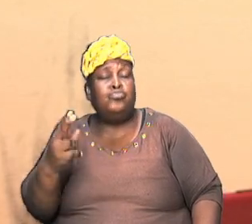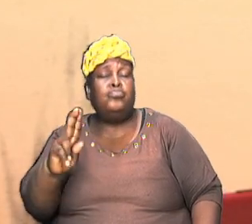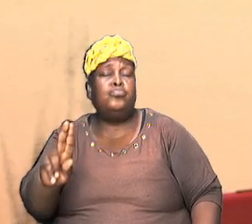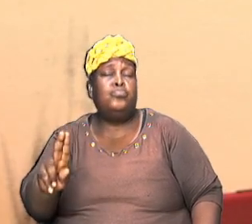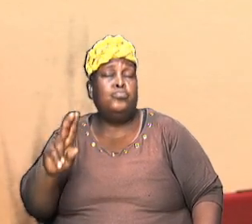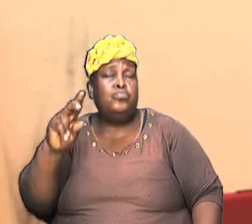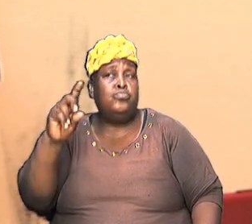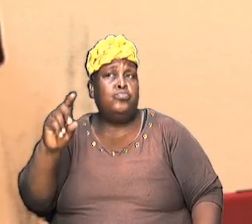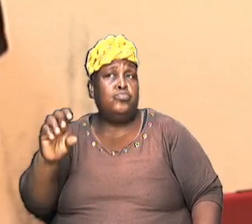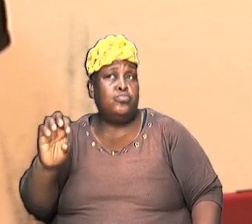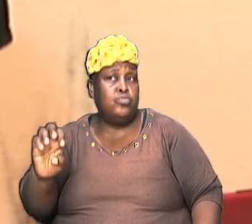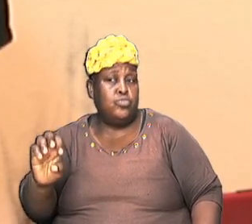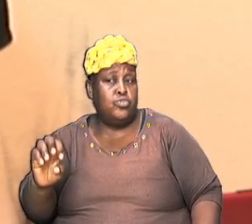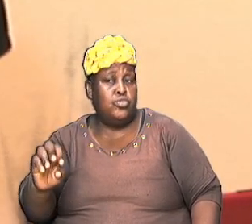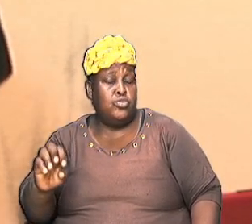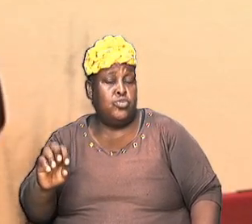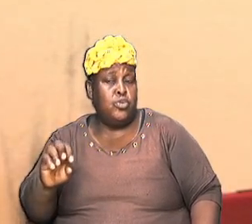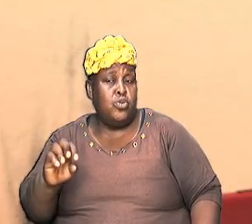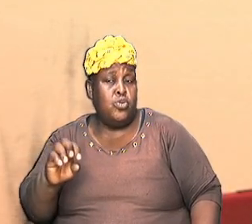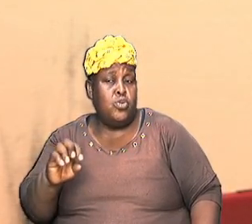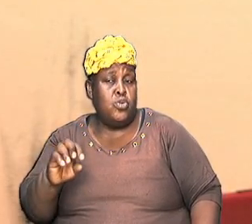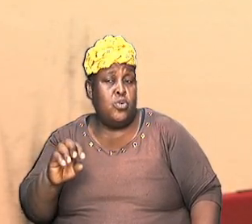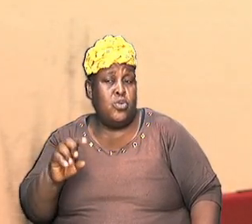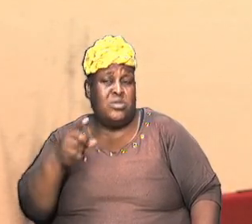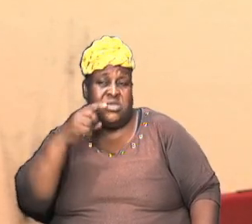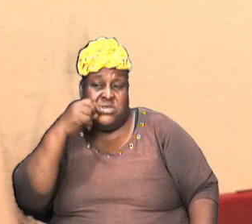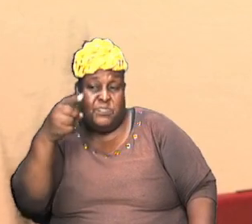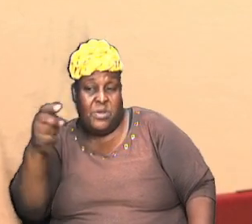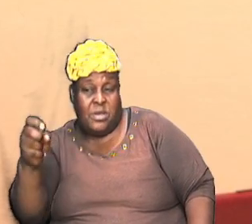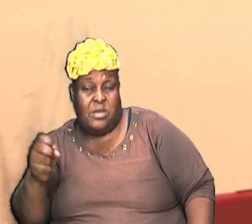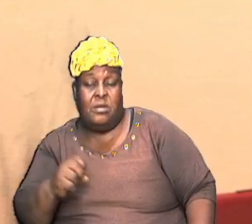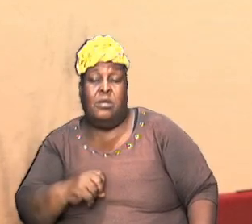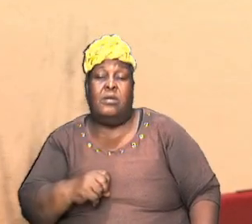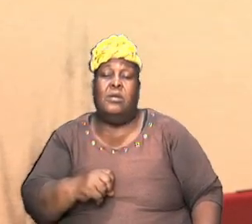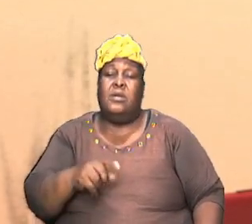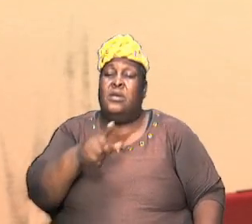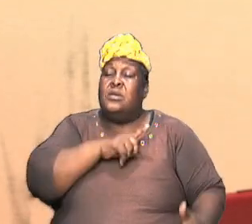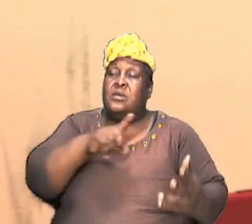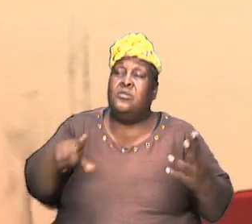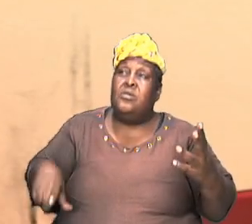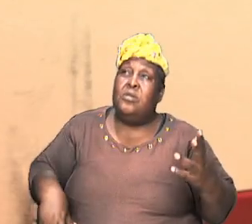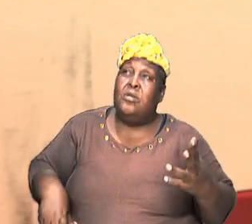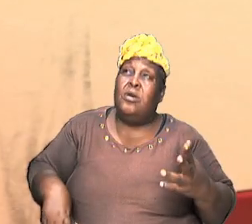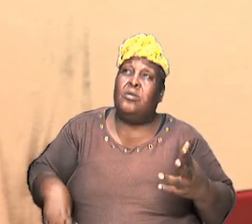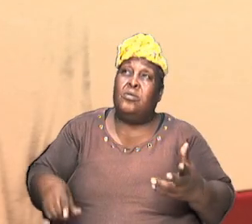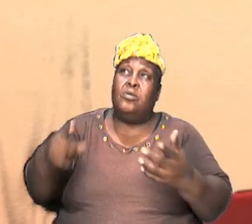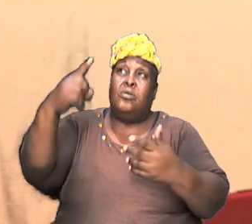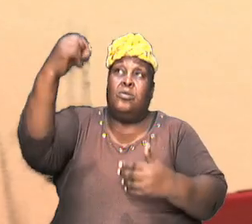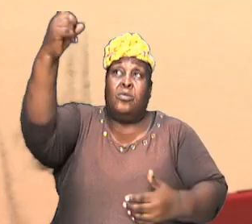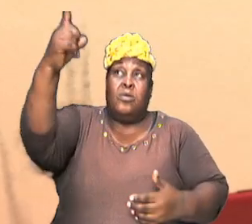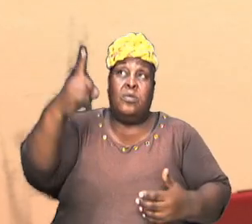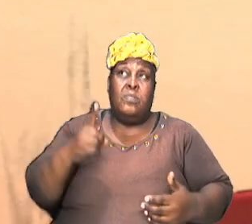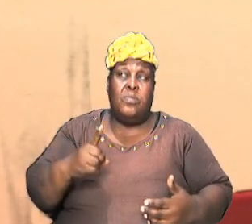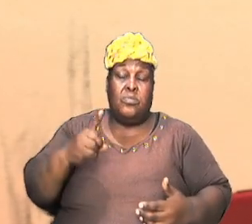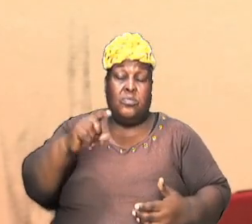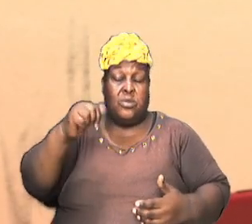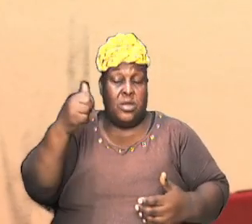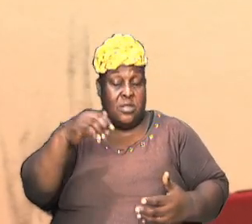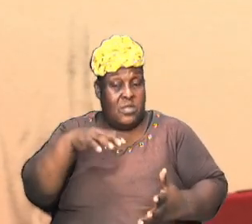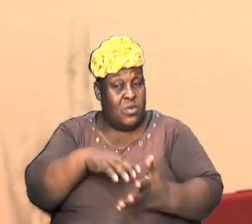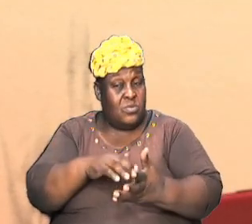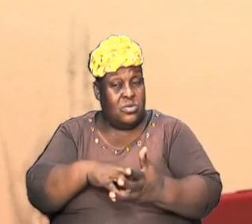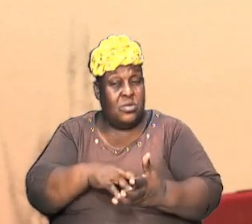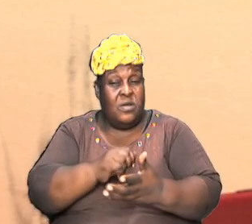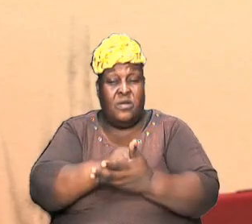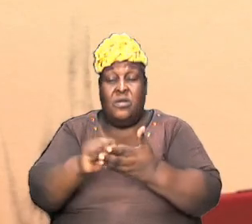to tell us that he saw the Lord coming with ten thousands of his sins and we accept it well we can